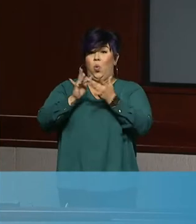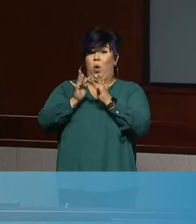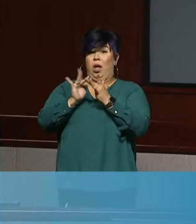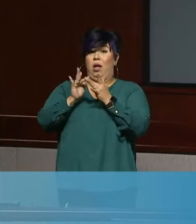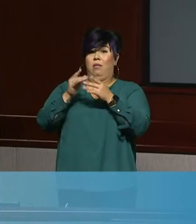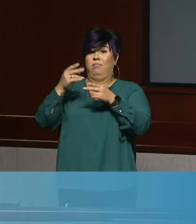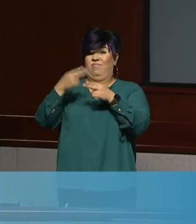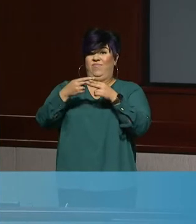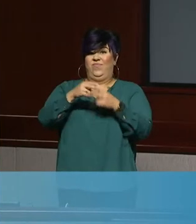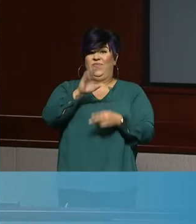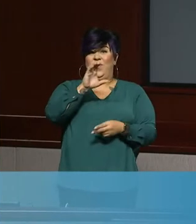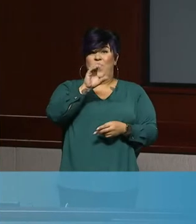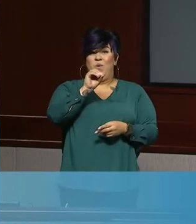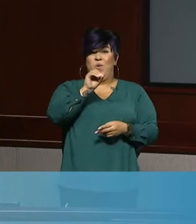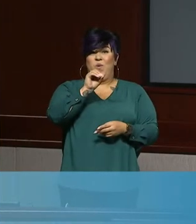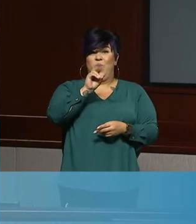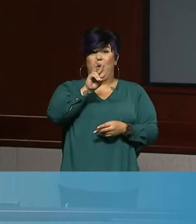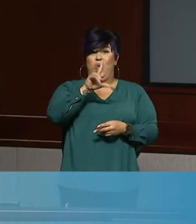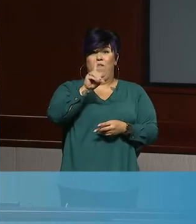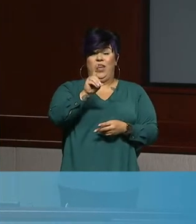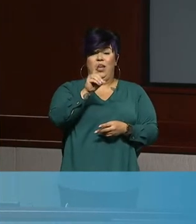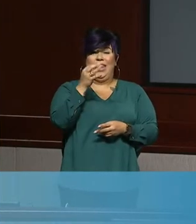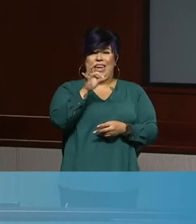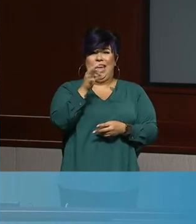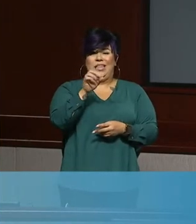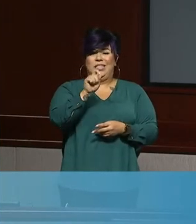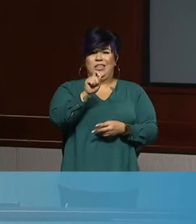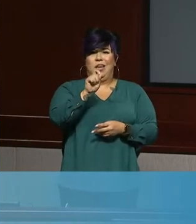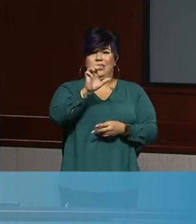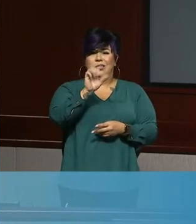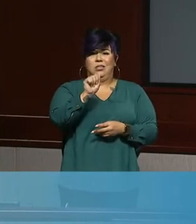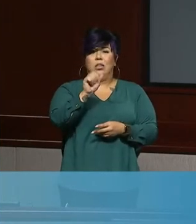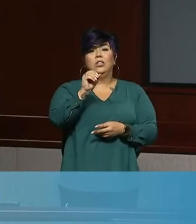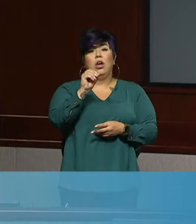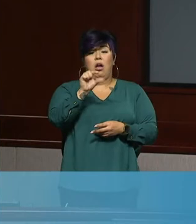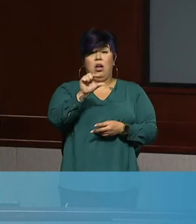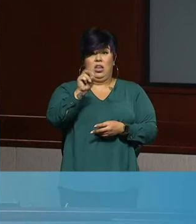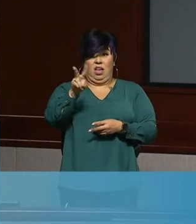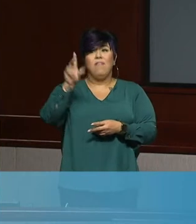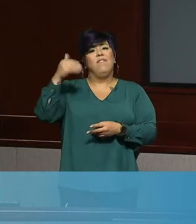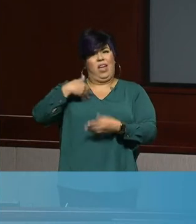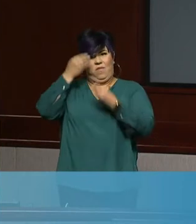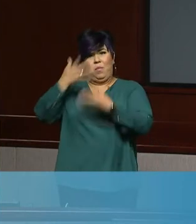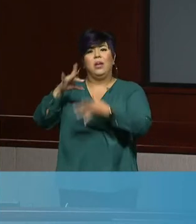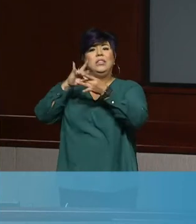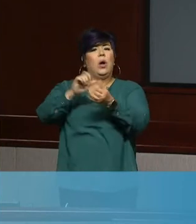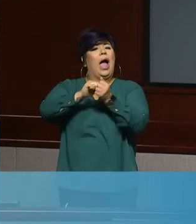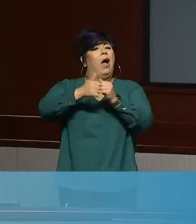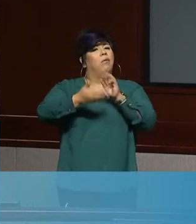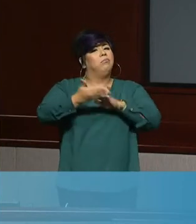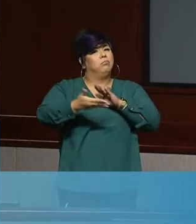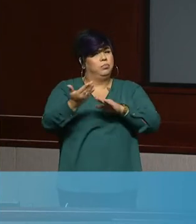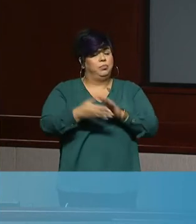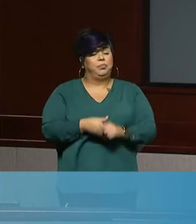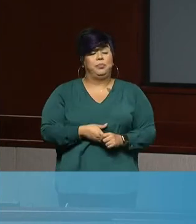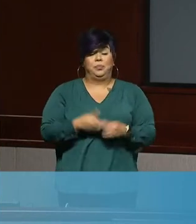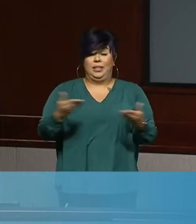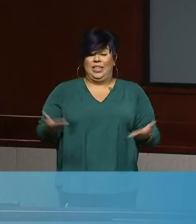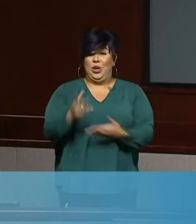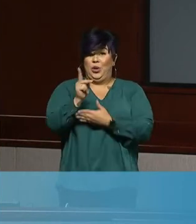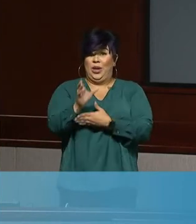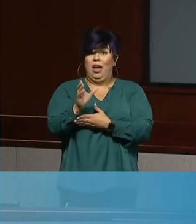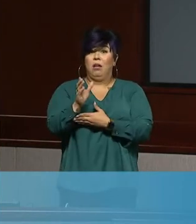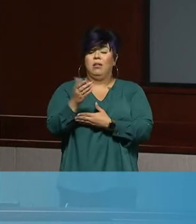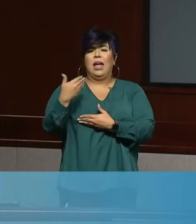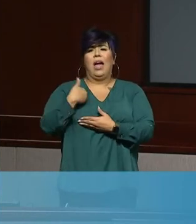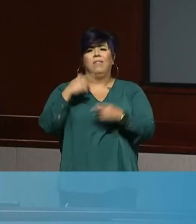COVID19.ca.gov. That's the state's website. Kern County remains in the purple tier of the governor's blueprint for a safer